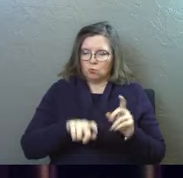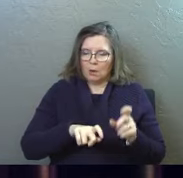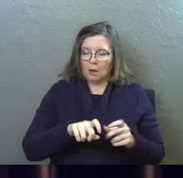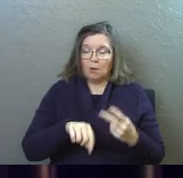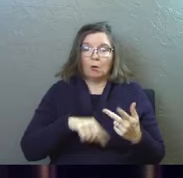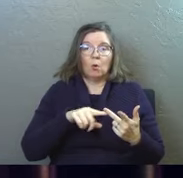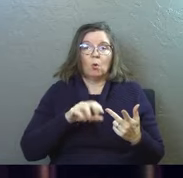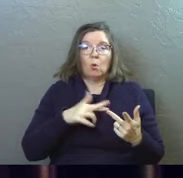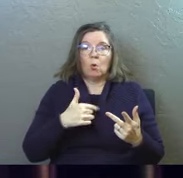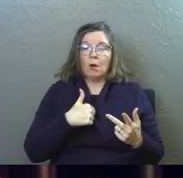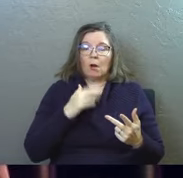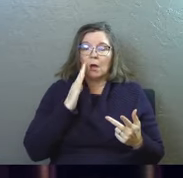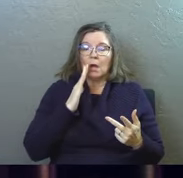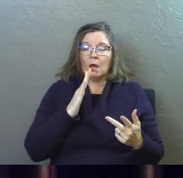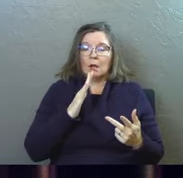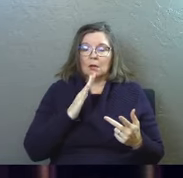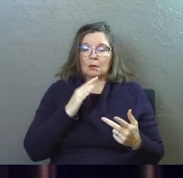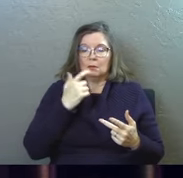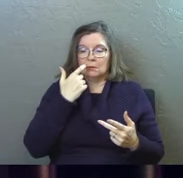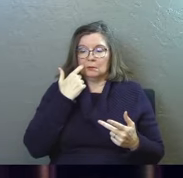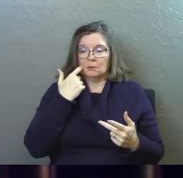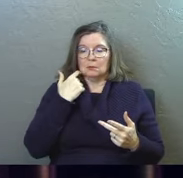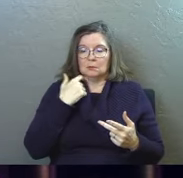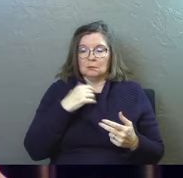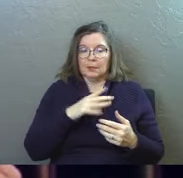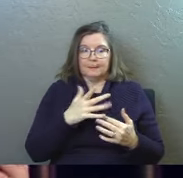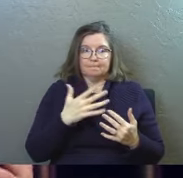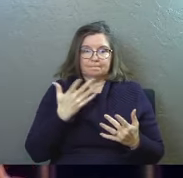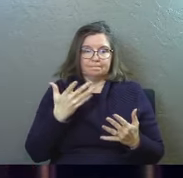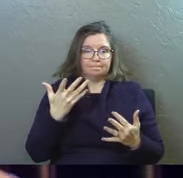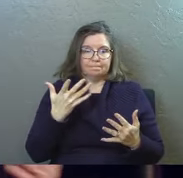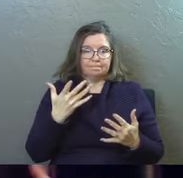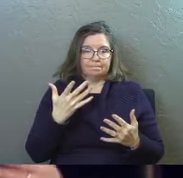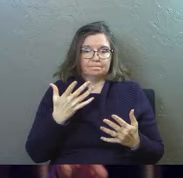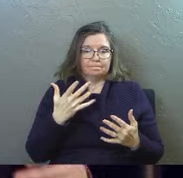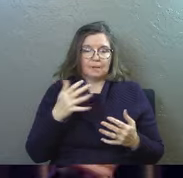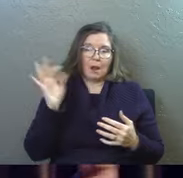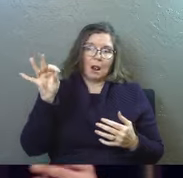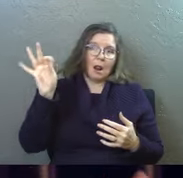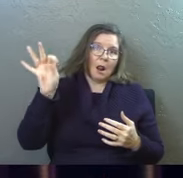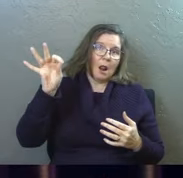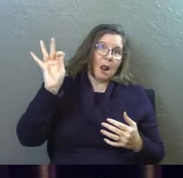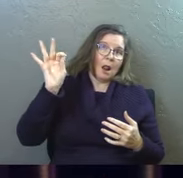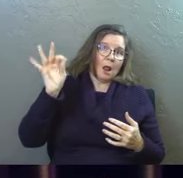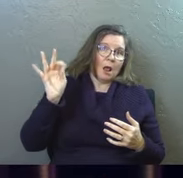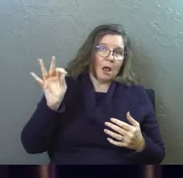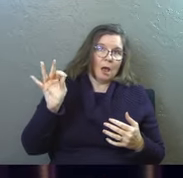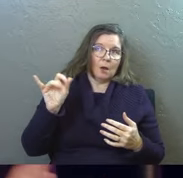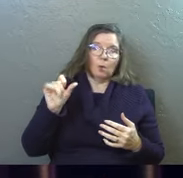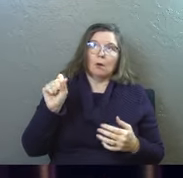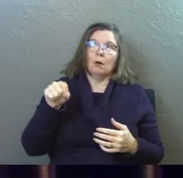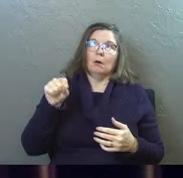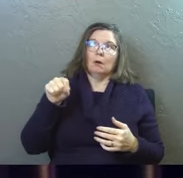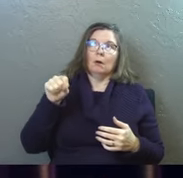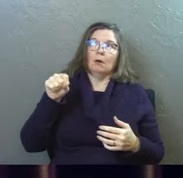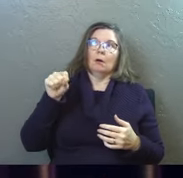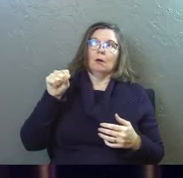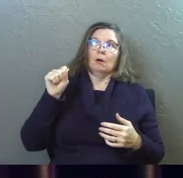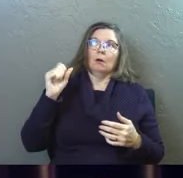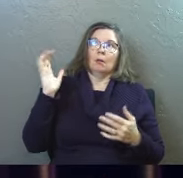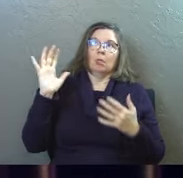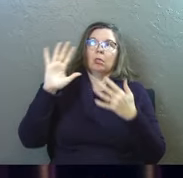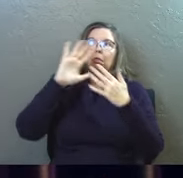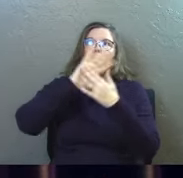or I'm just going to drum up so much magical preaching ability at you that we're just going to